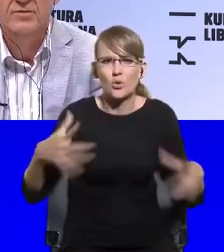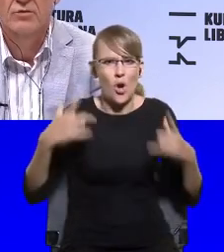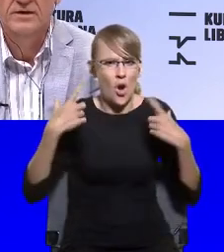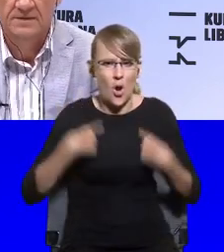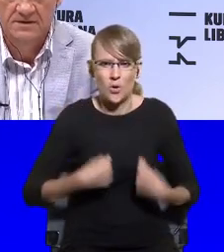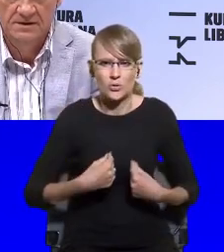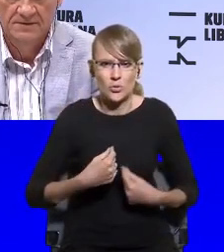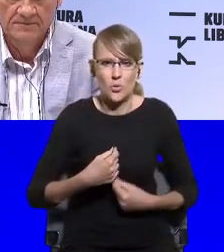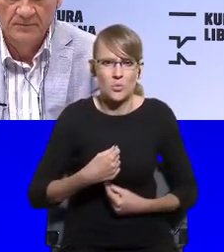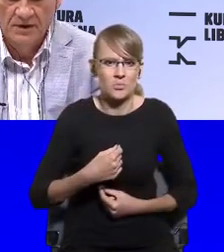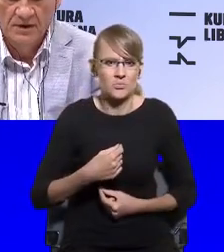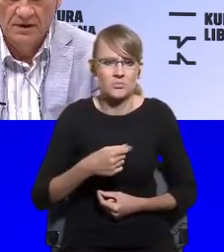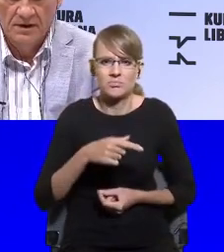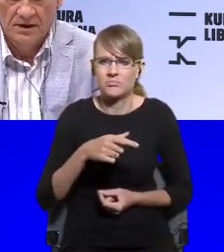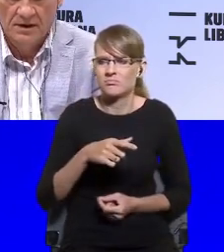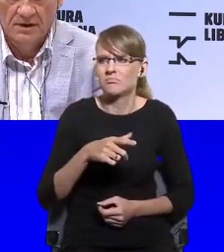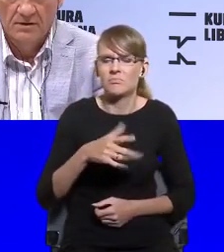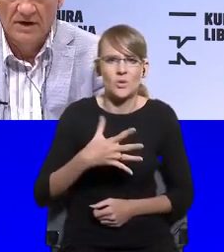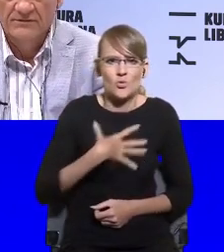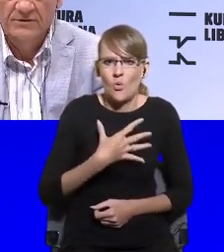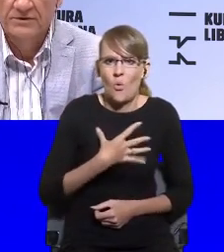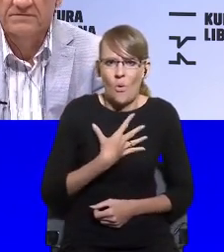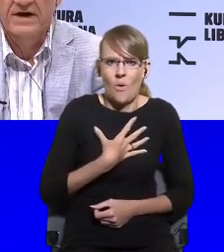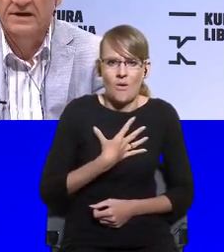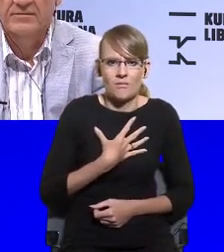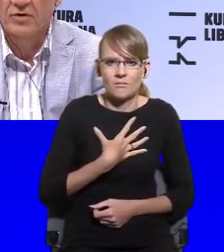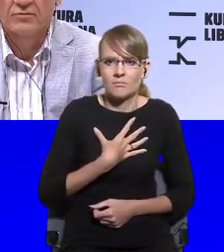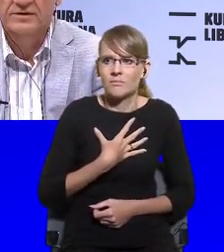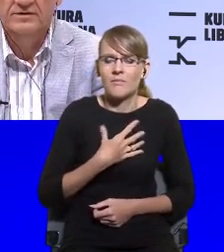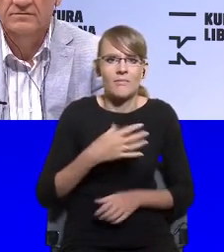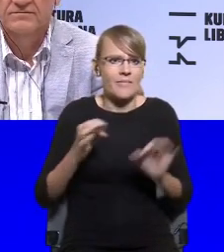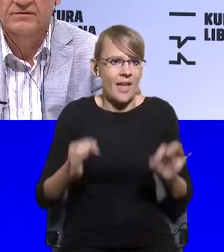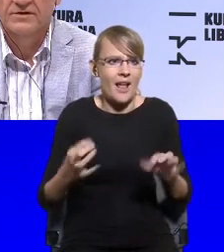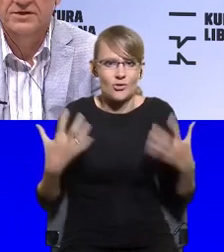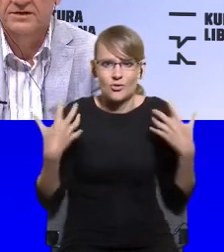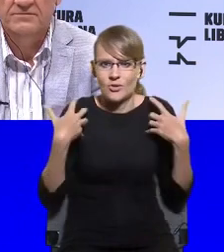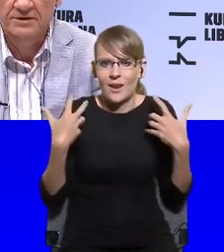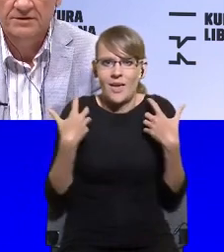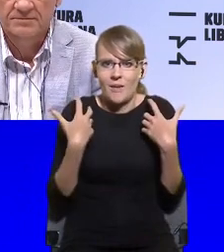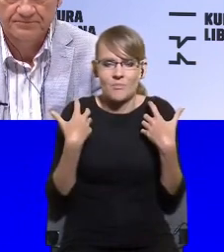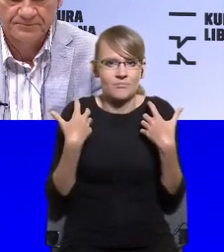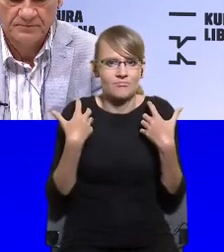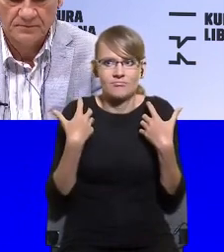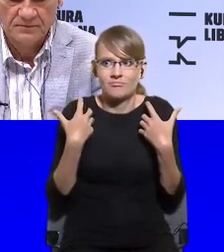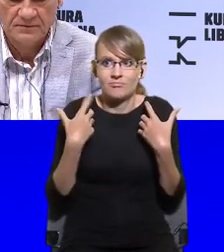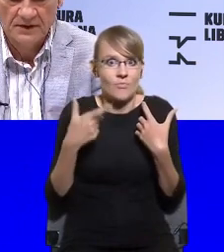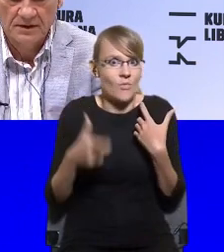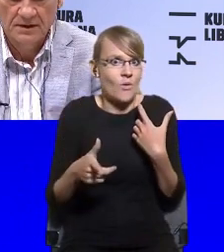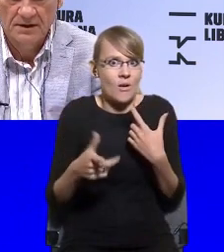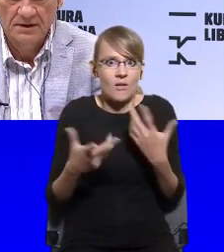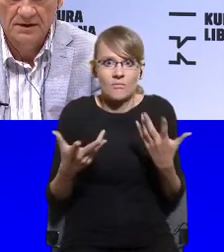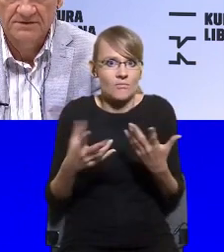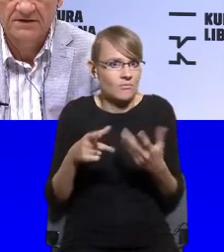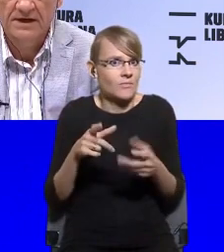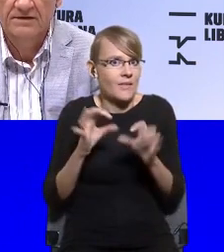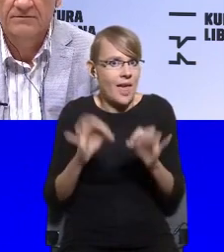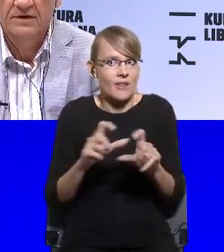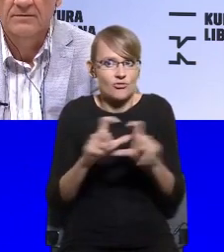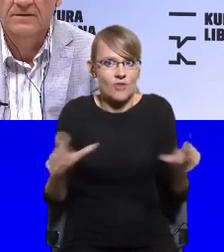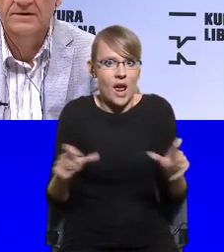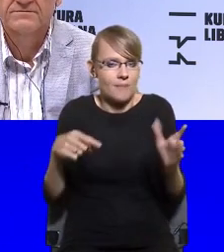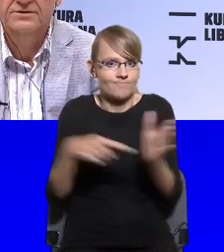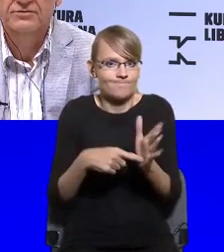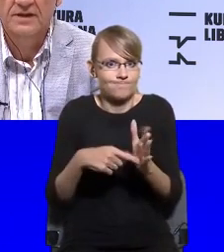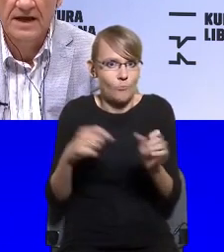defining moment. One of those defining moments for a generation, defining